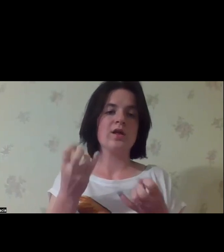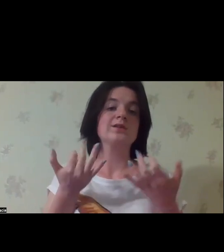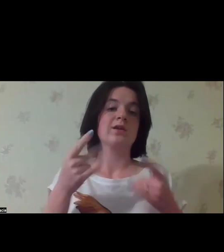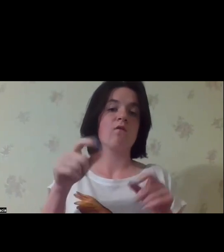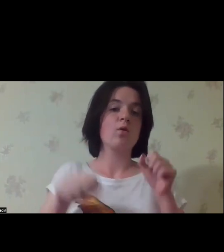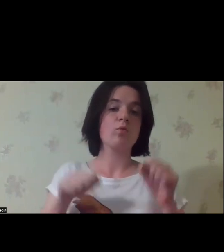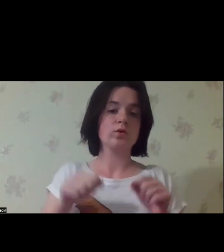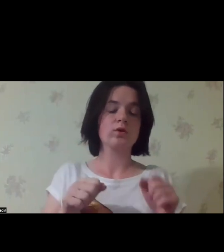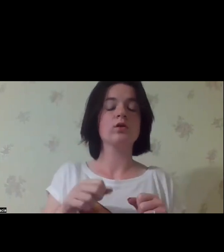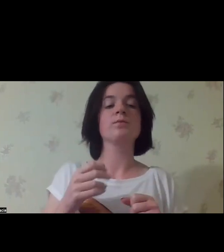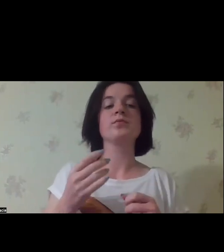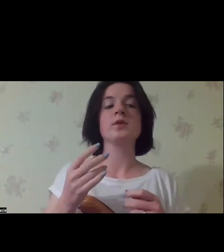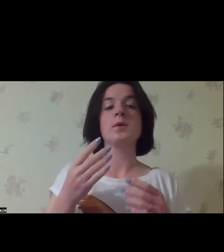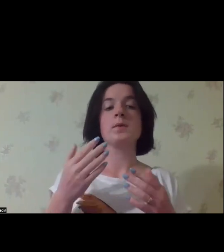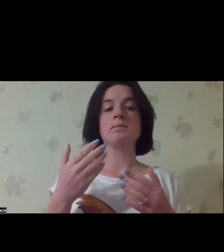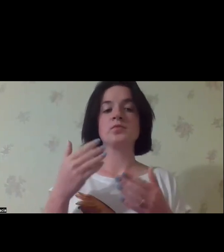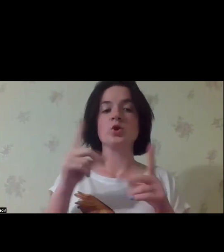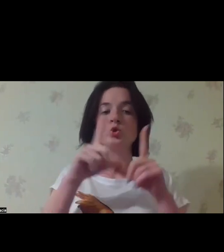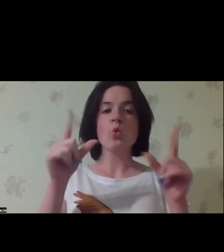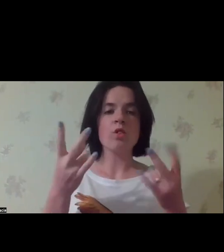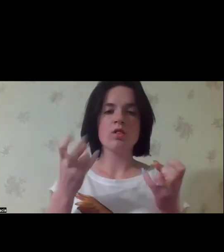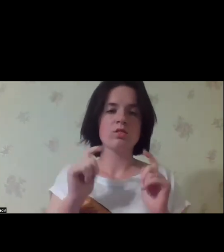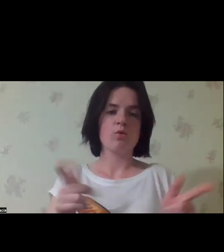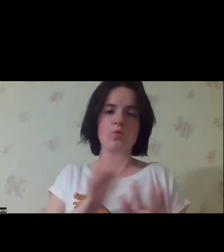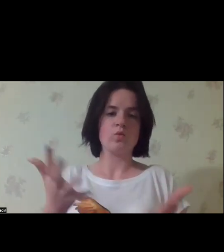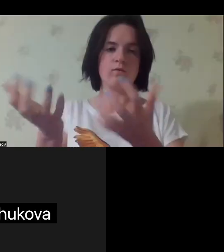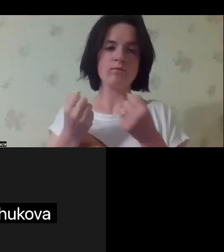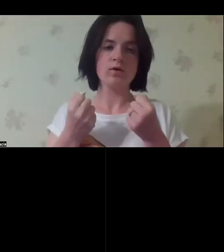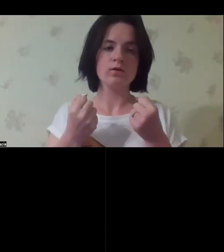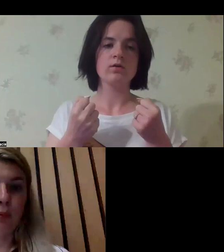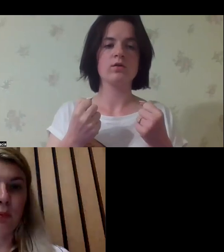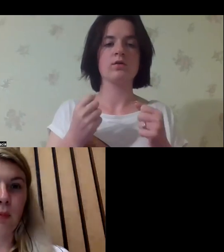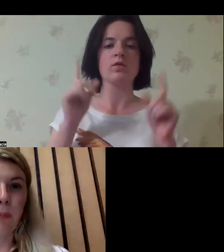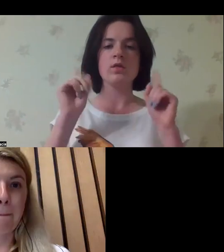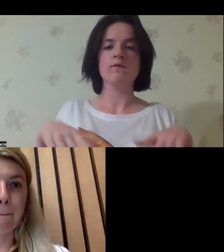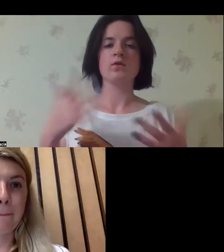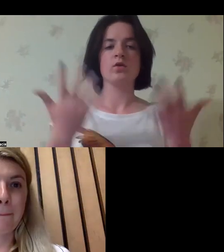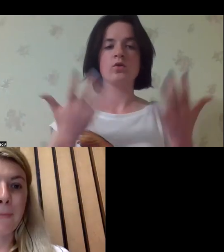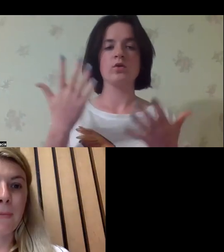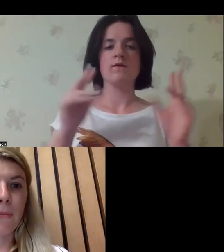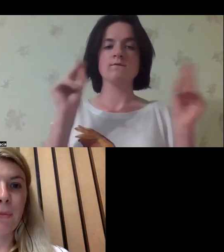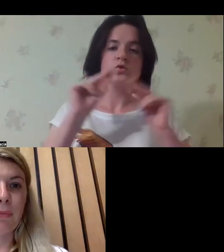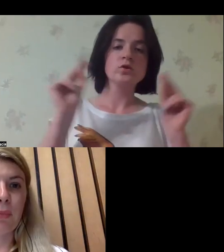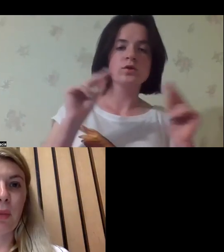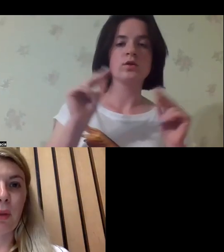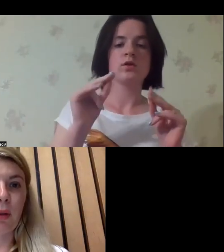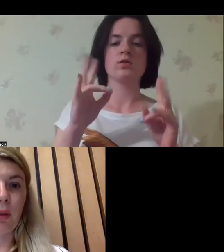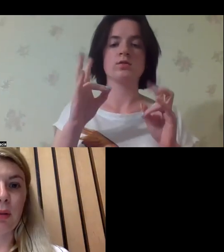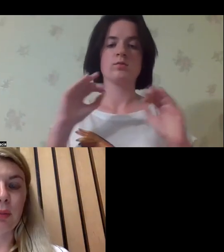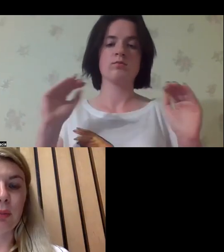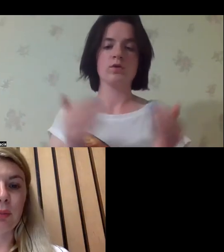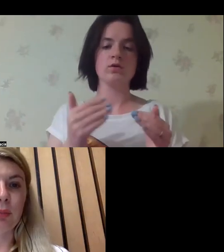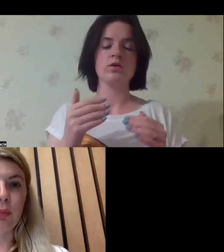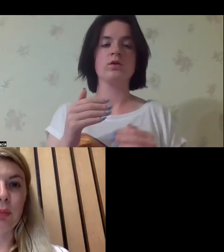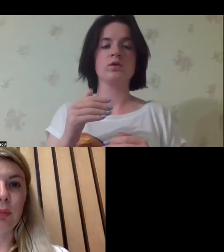that is trying to contribute to the implementation of inclusion. Mostly schools are not prepared.